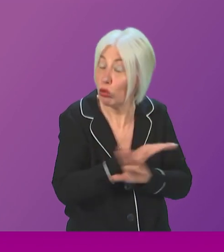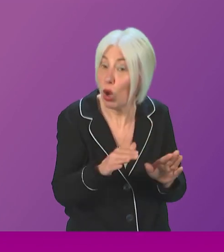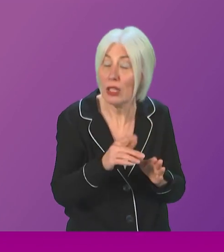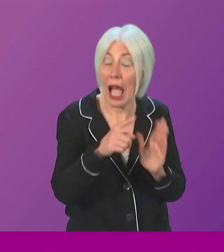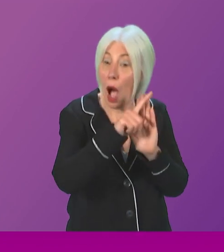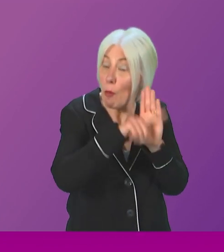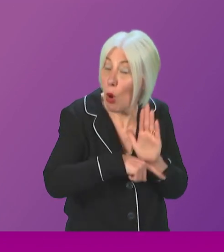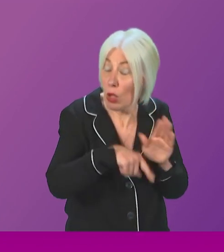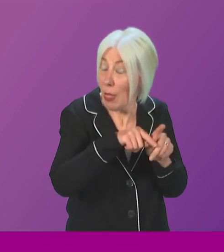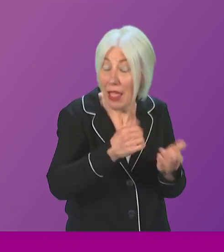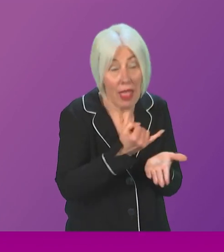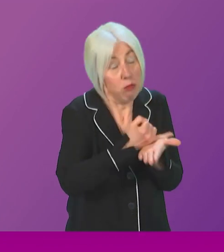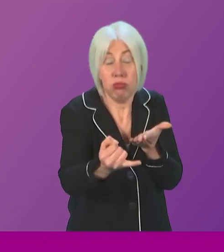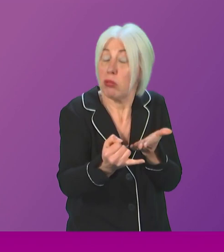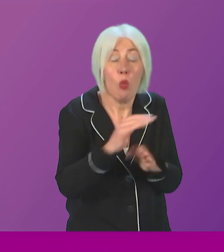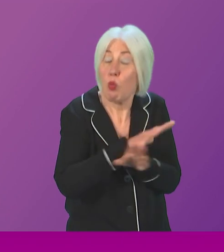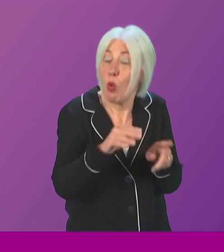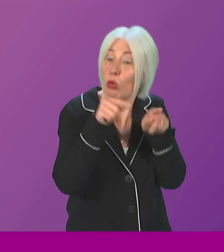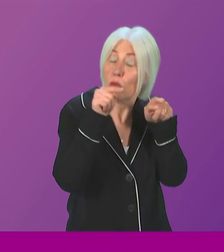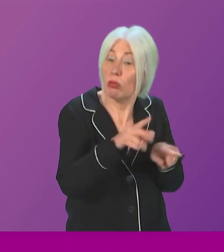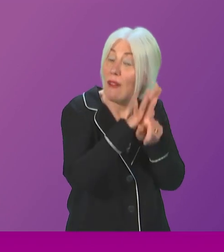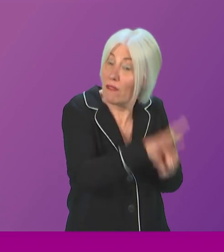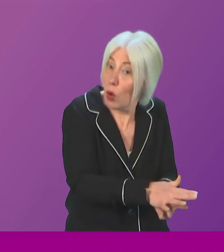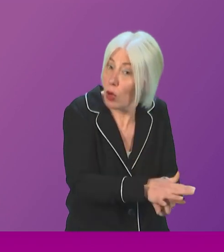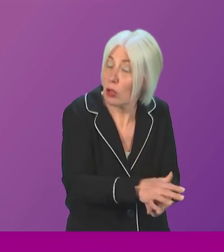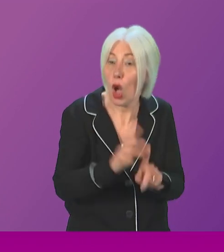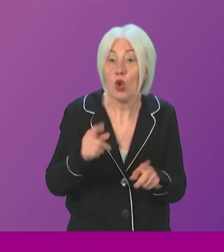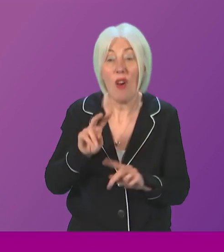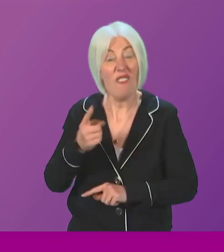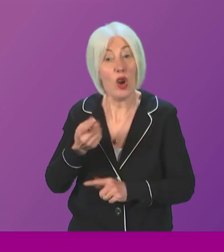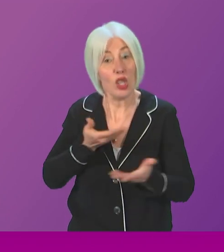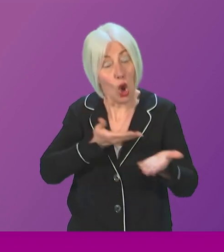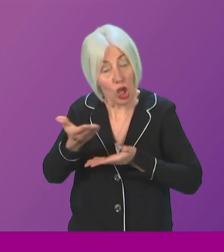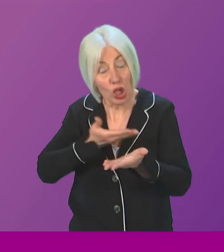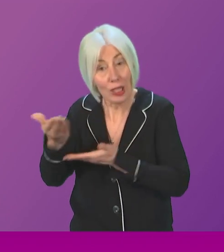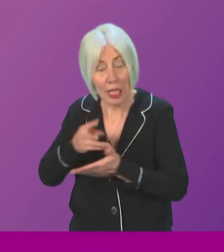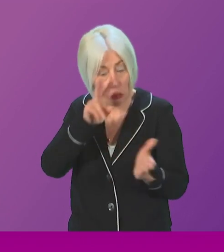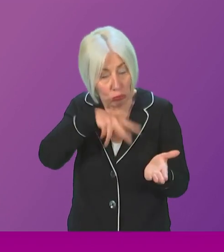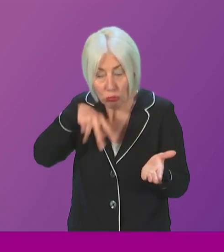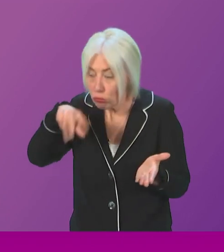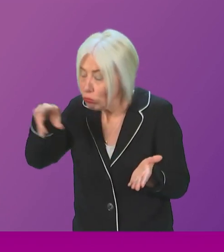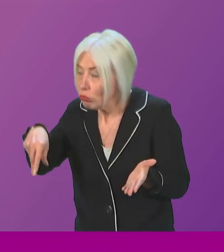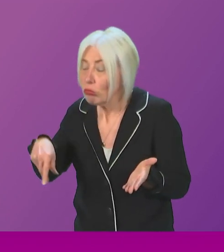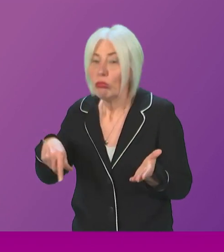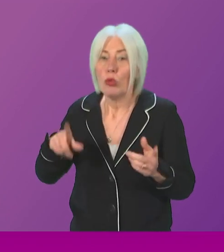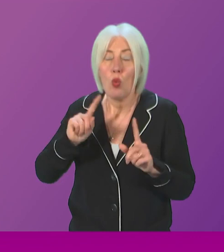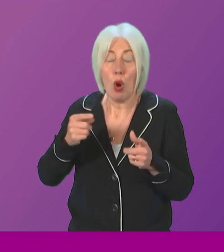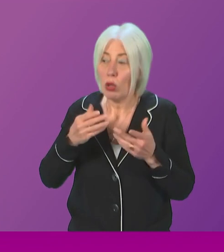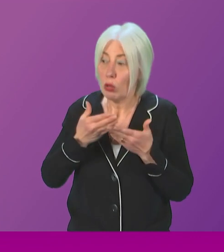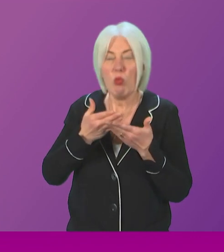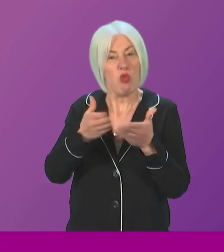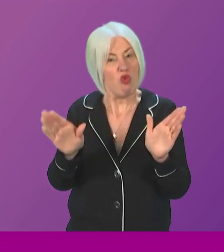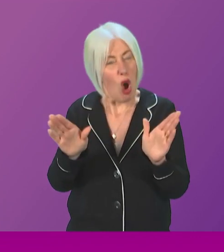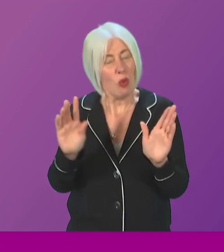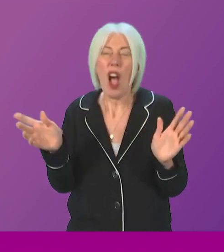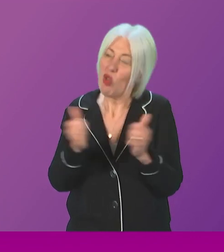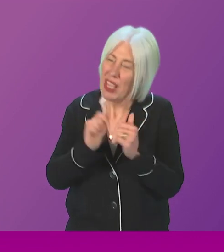vehemently oppose. Let's analyse the consultation responses. Let's agree on the outcomes. I think there is generally broad agreement on the outcome.